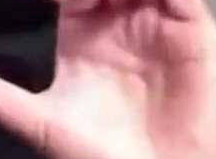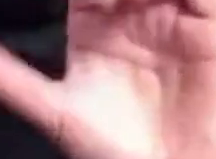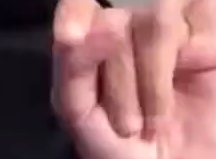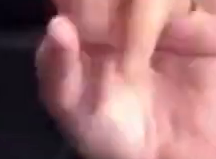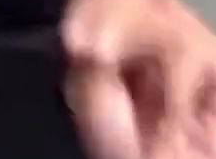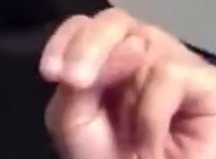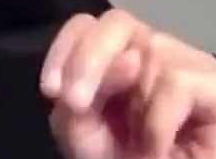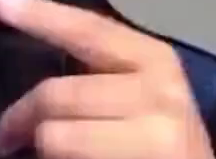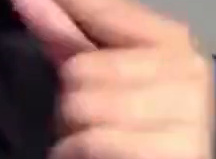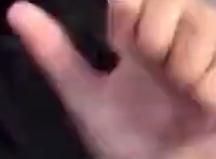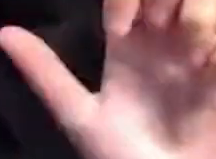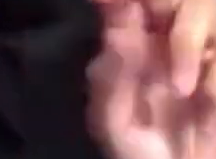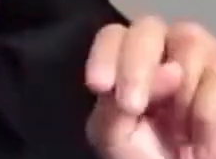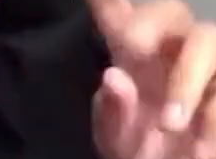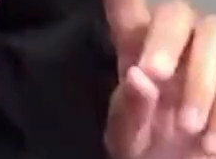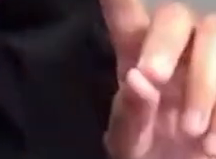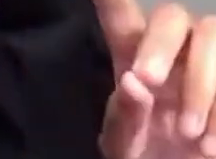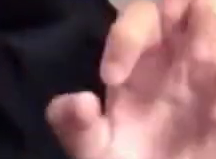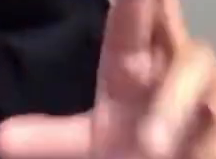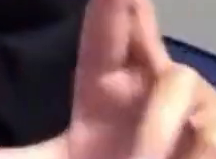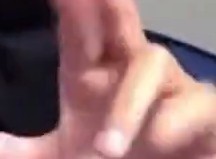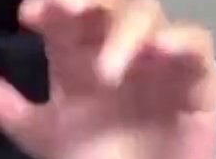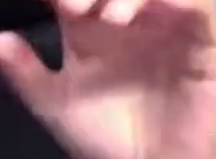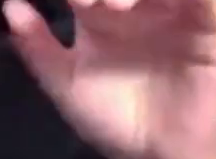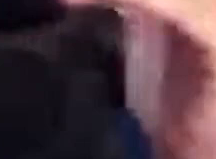Force Washington, and Utopia. Yeah.